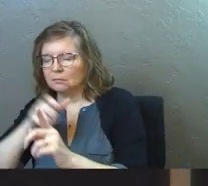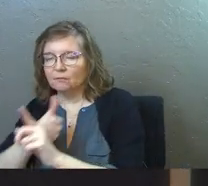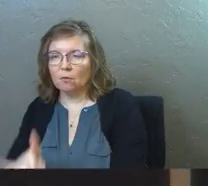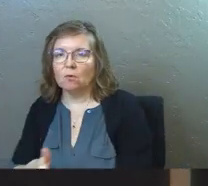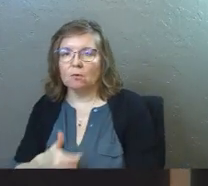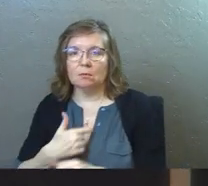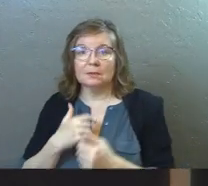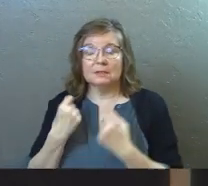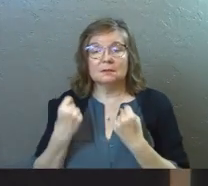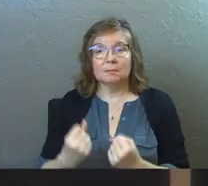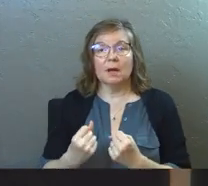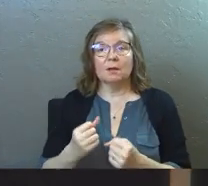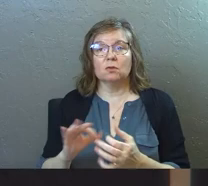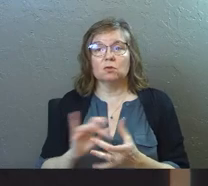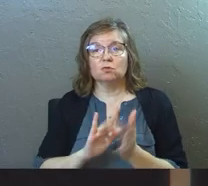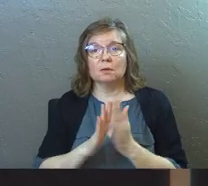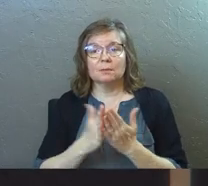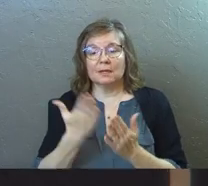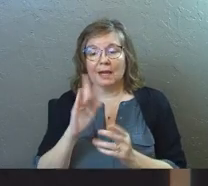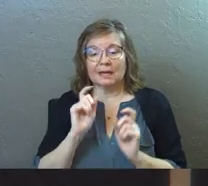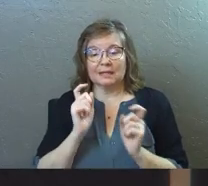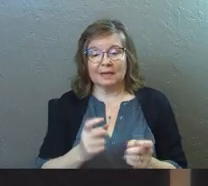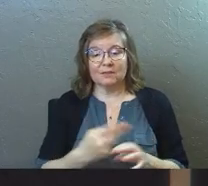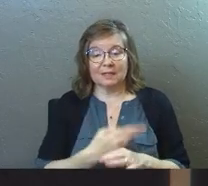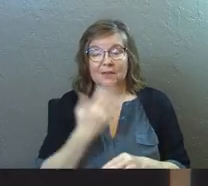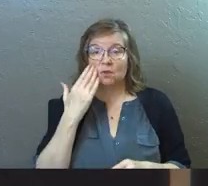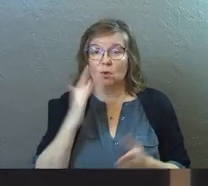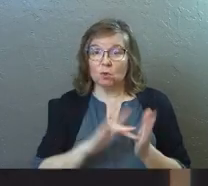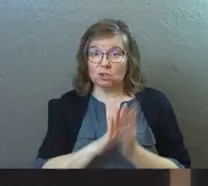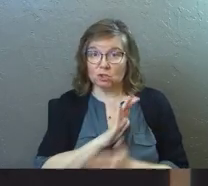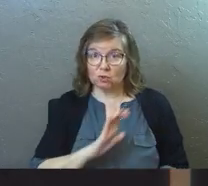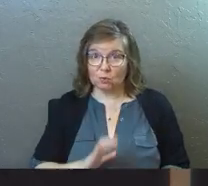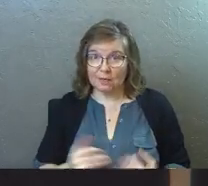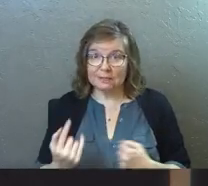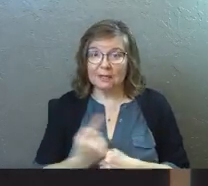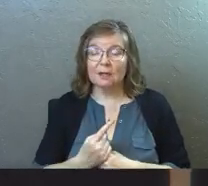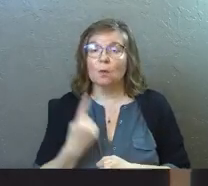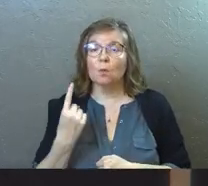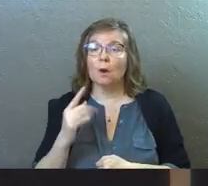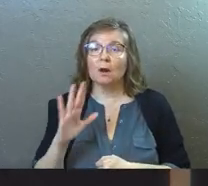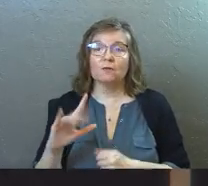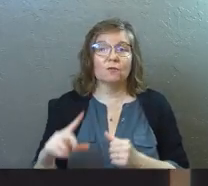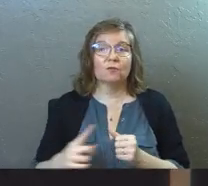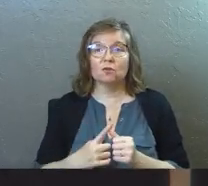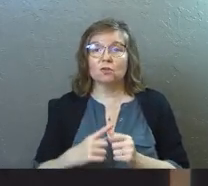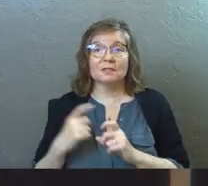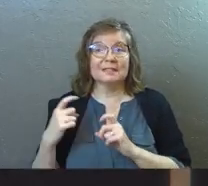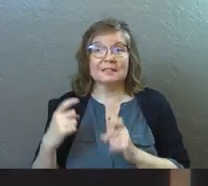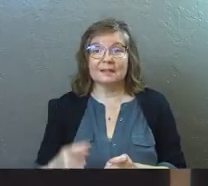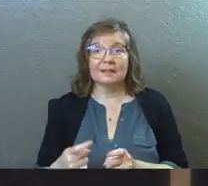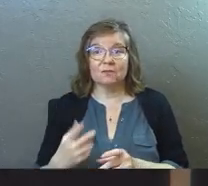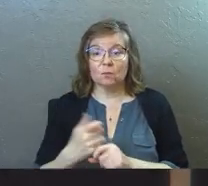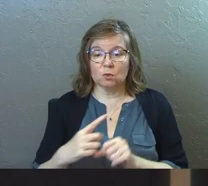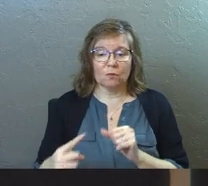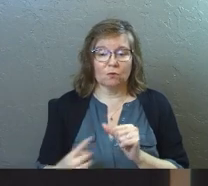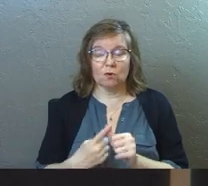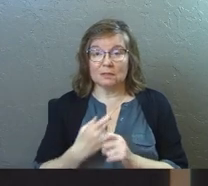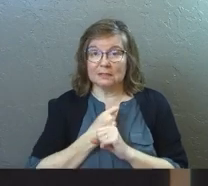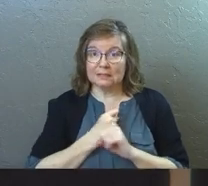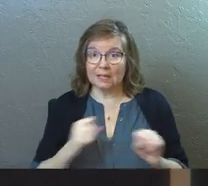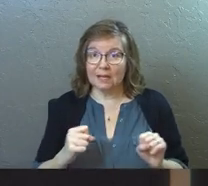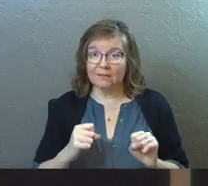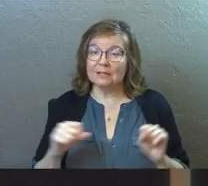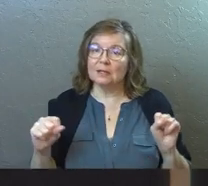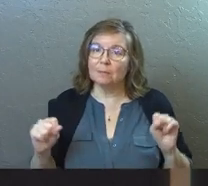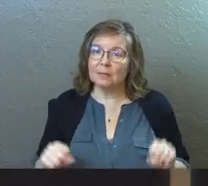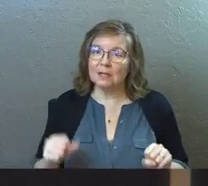This is a power. The scripture says that God has given to the sheep. If you know Jesus Christ today, one of your first gifts that you got when you first got saved